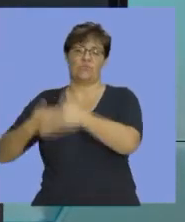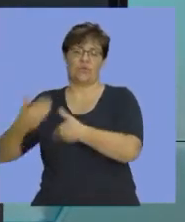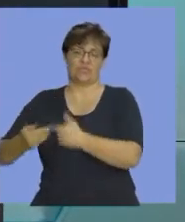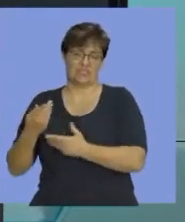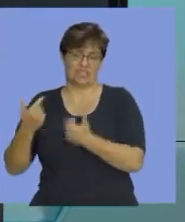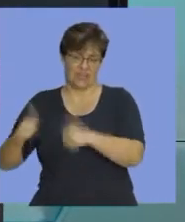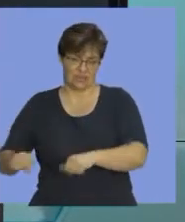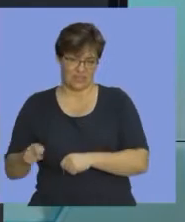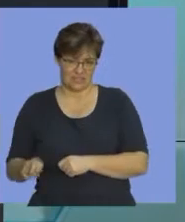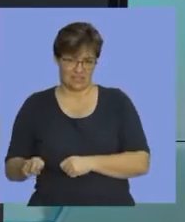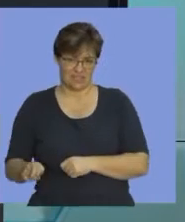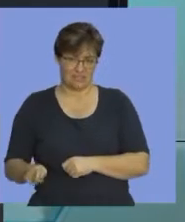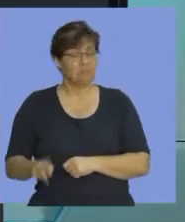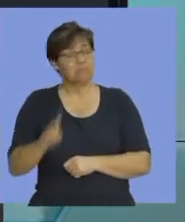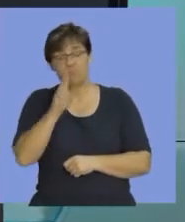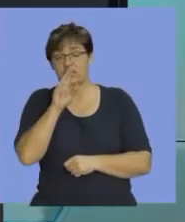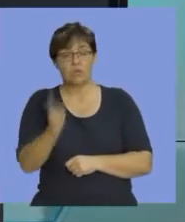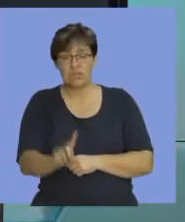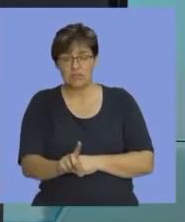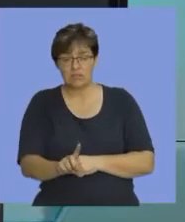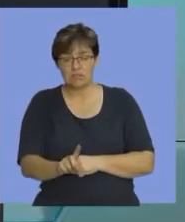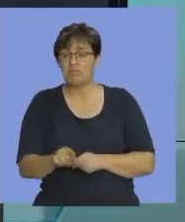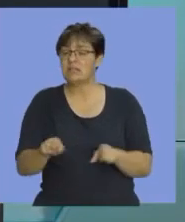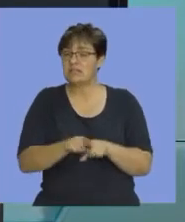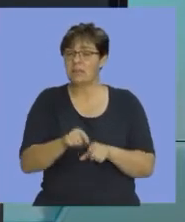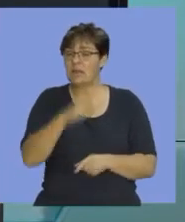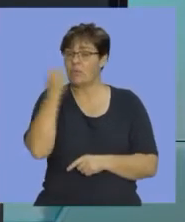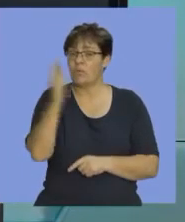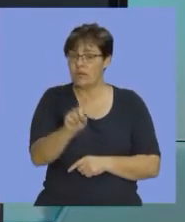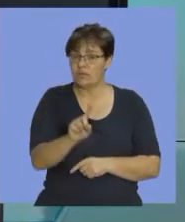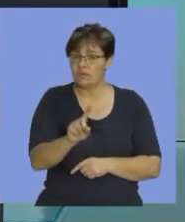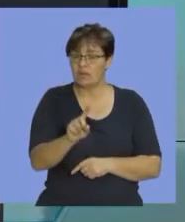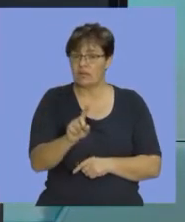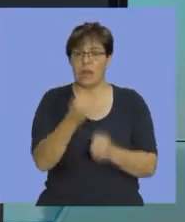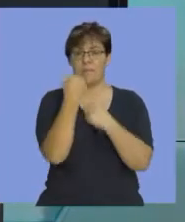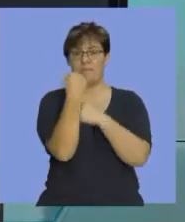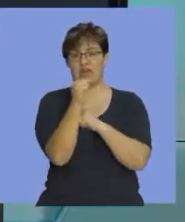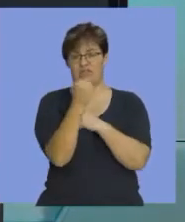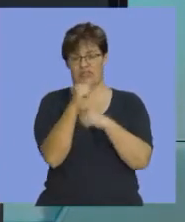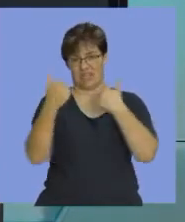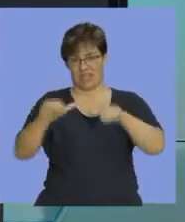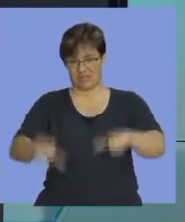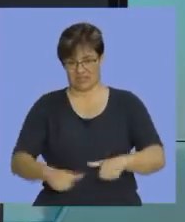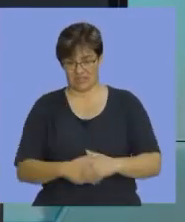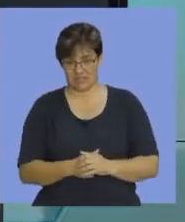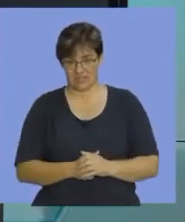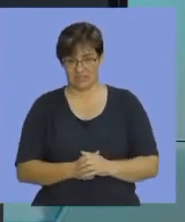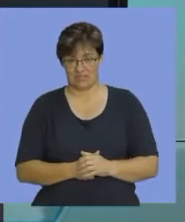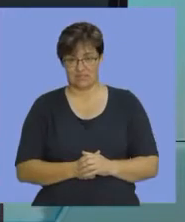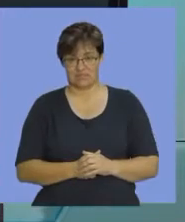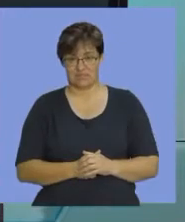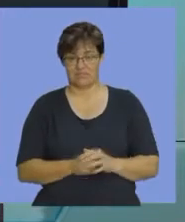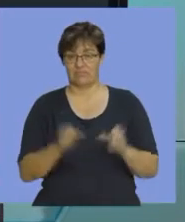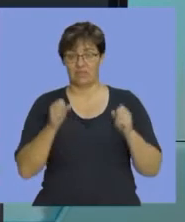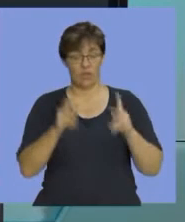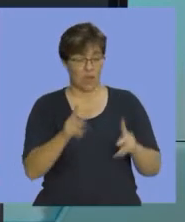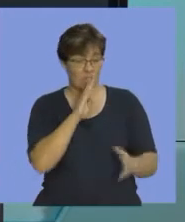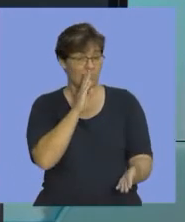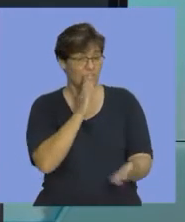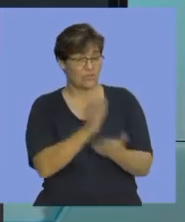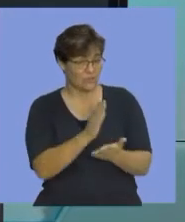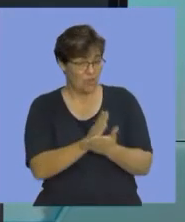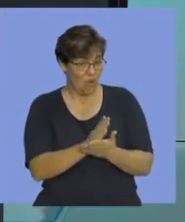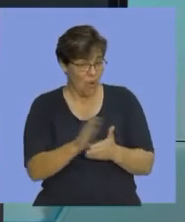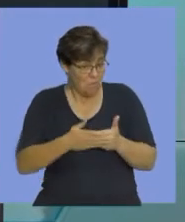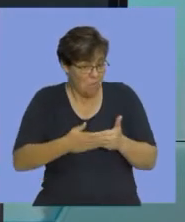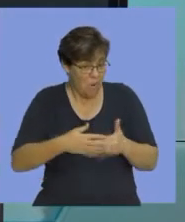account, which we also see is also called your manufacturing account. Okay, guys, I'm sure you want